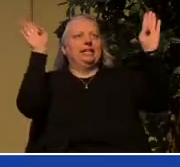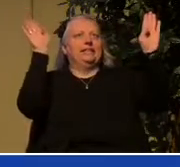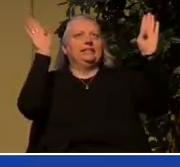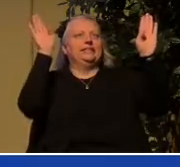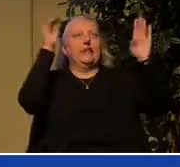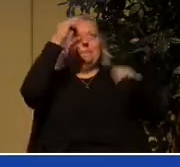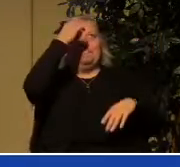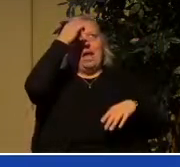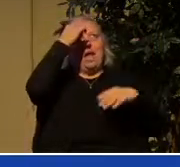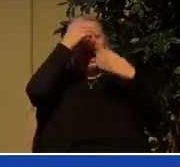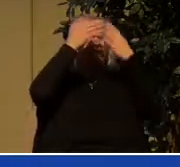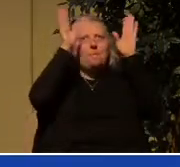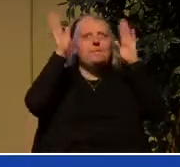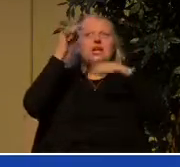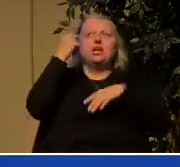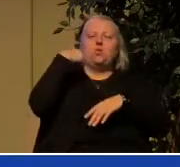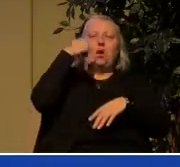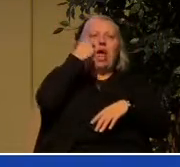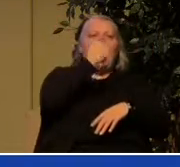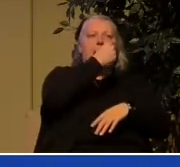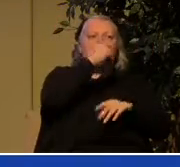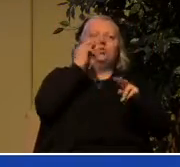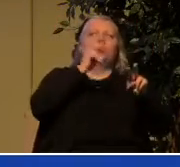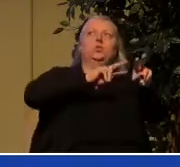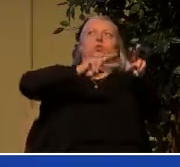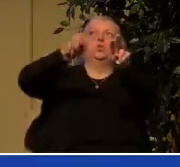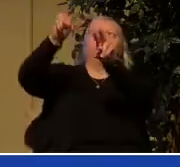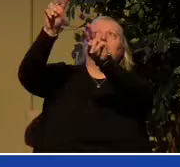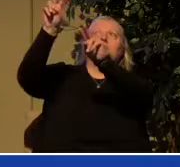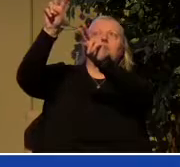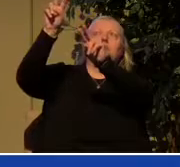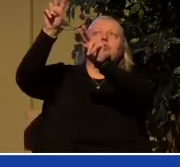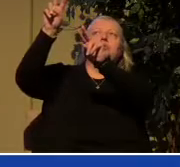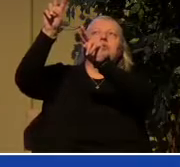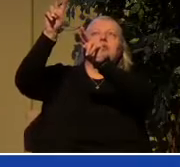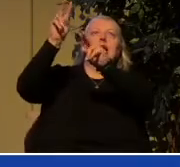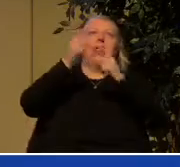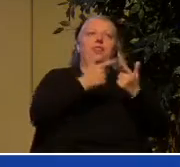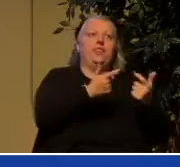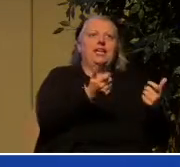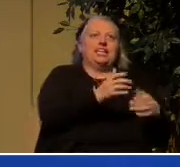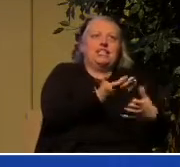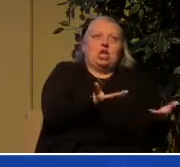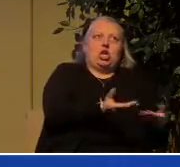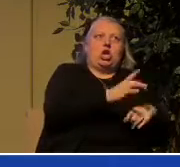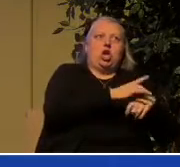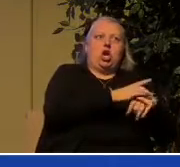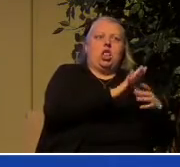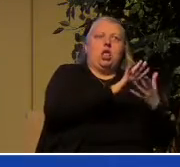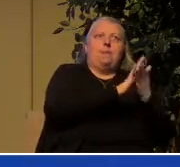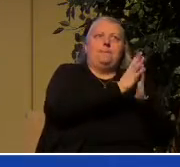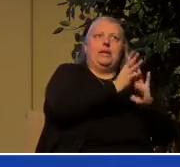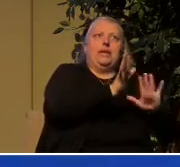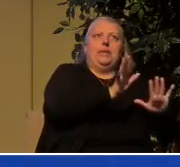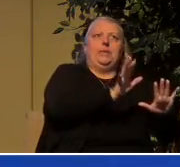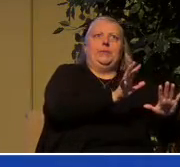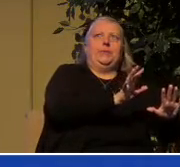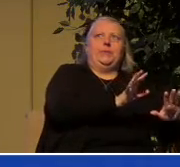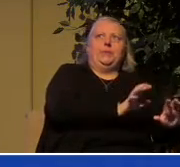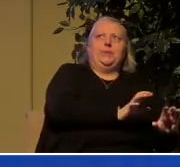upon Jesus and all the things of this earth will grow strangely dim in the light of his glory and grace.